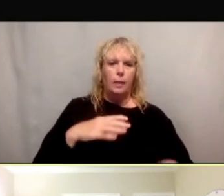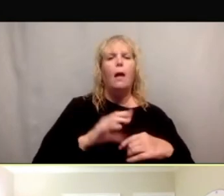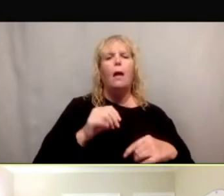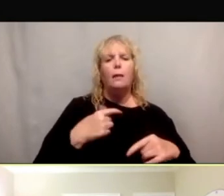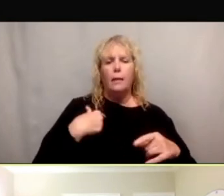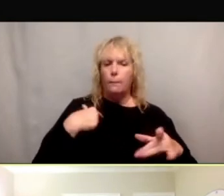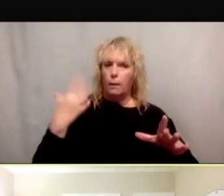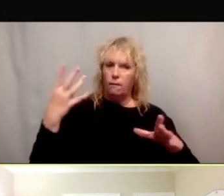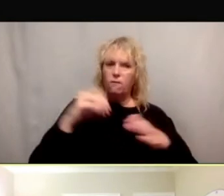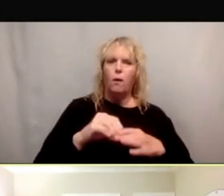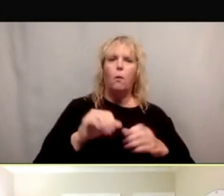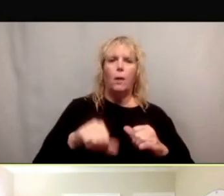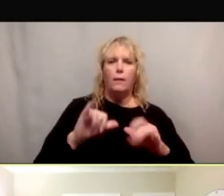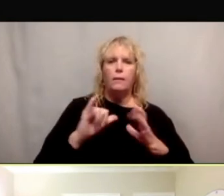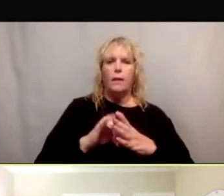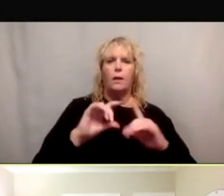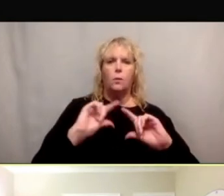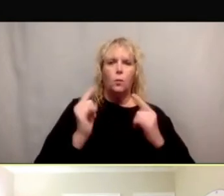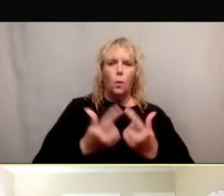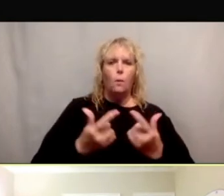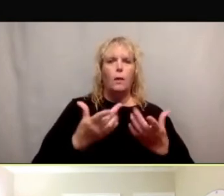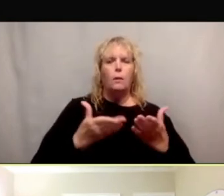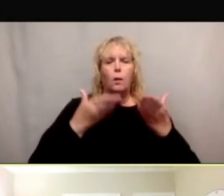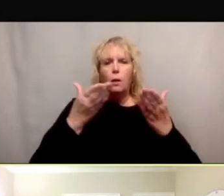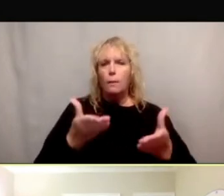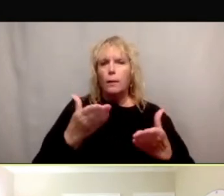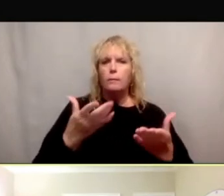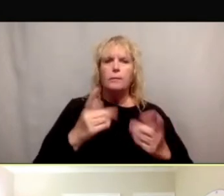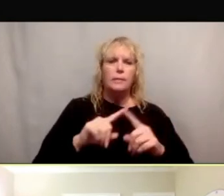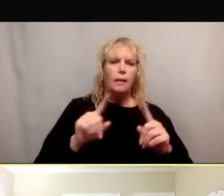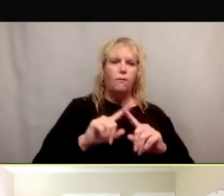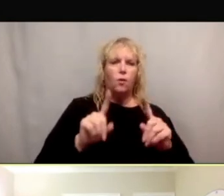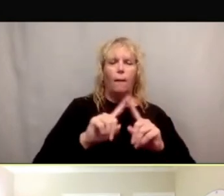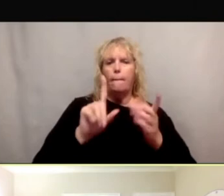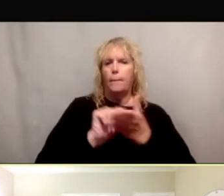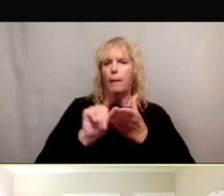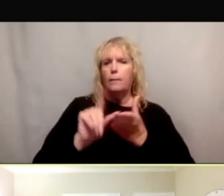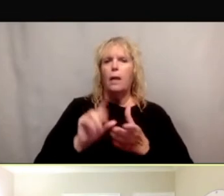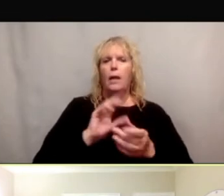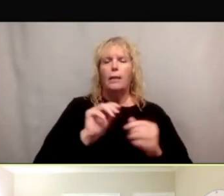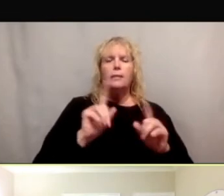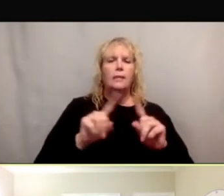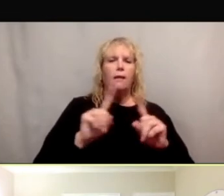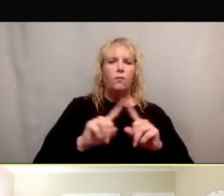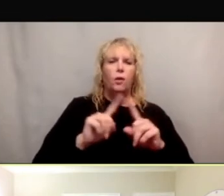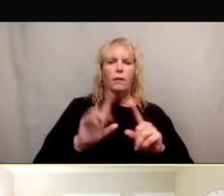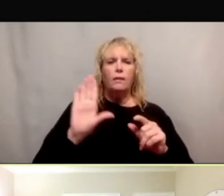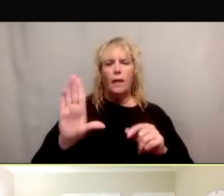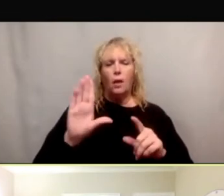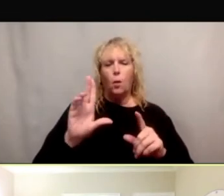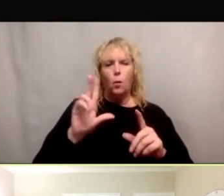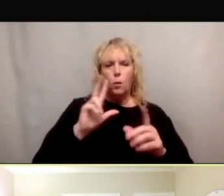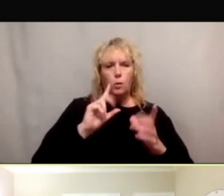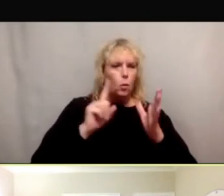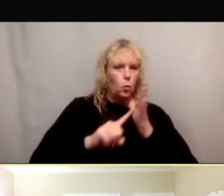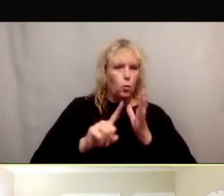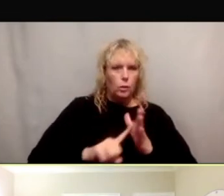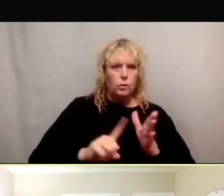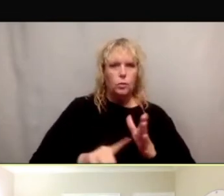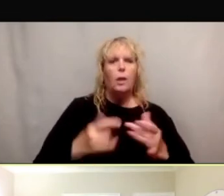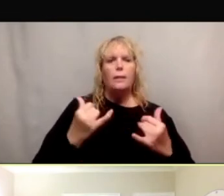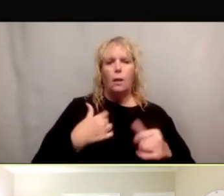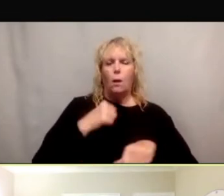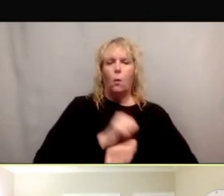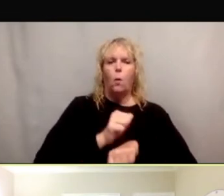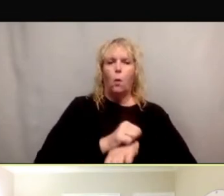through co-authoring publications and doing research, I'm currently working on quality of life and